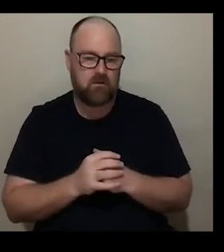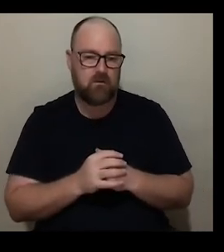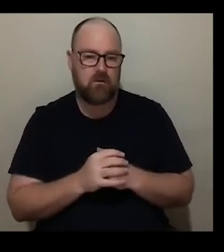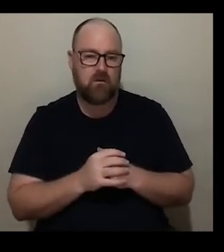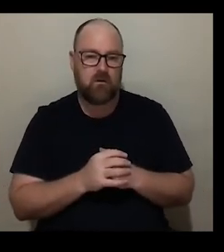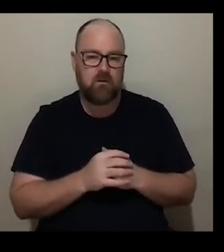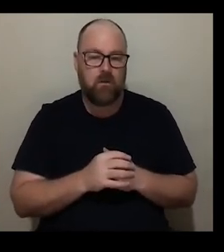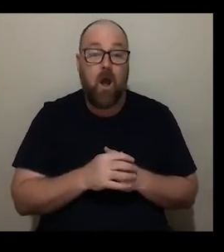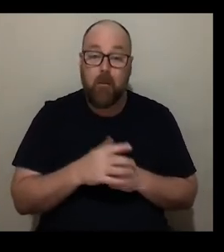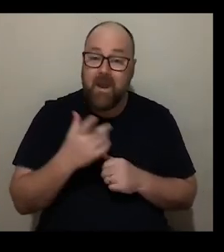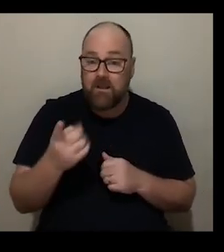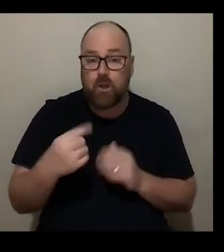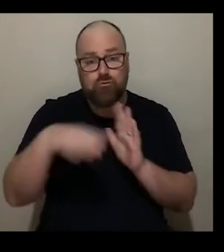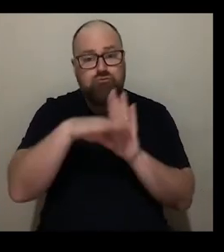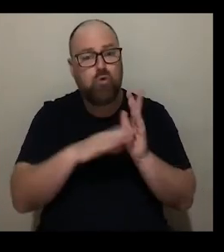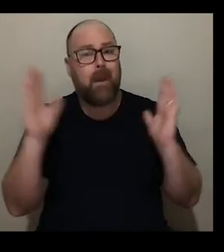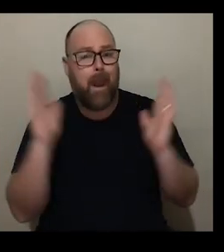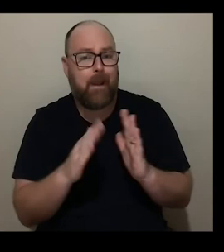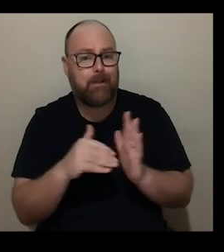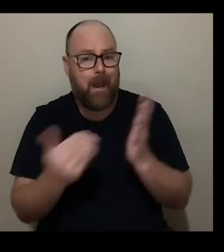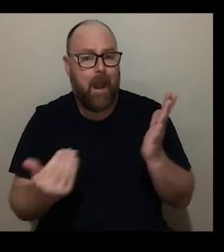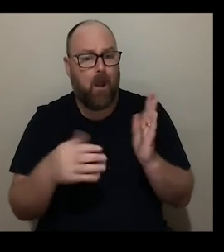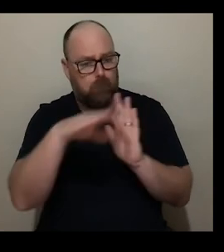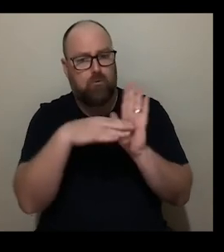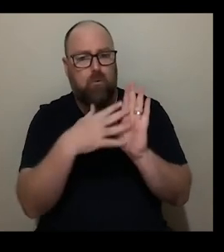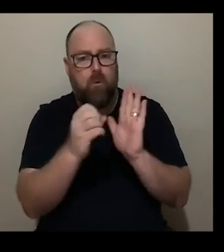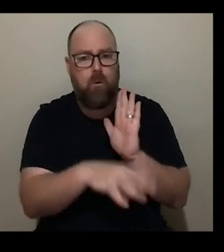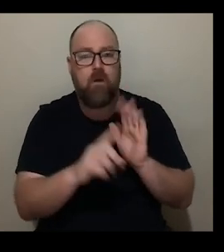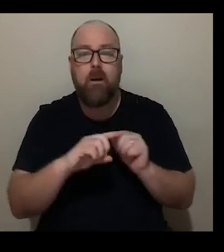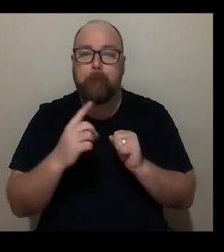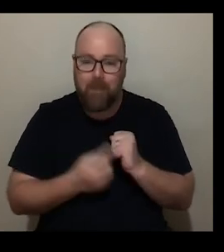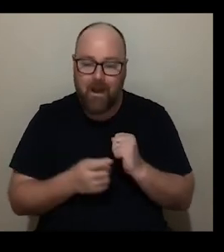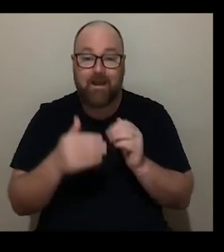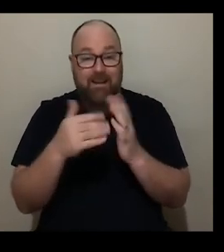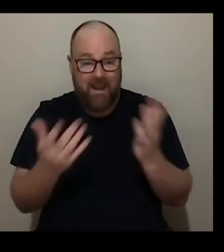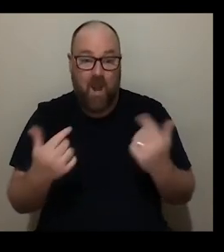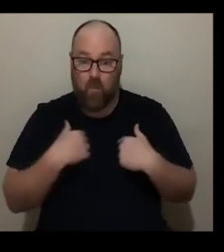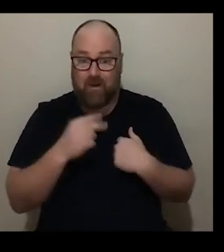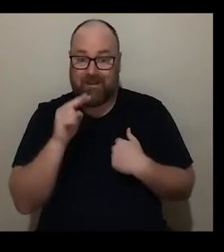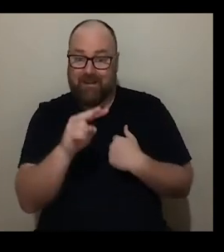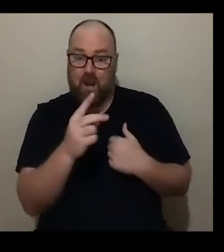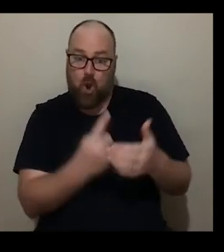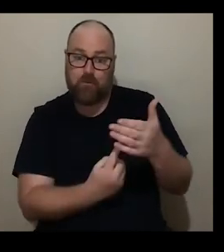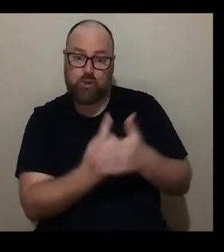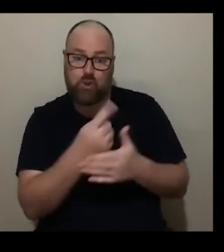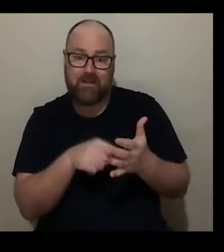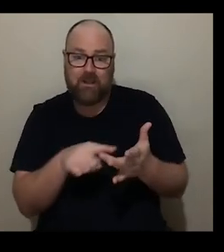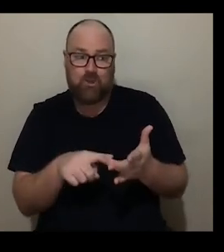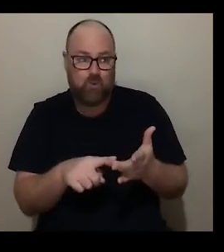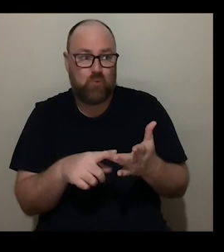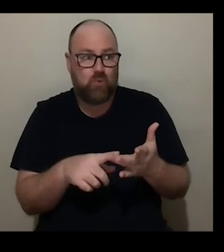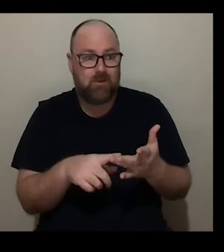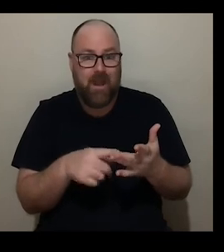these are being lifted now um but nevertheless we see an opportunity to make the visiting